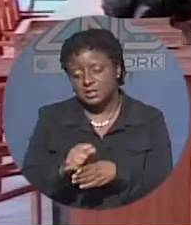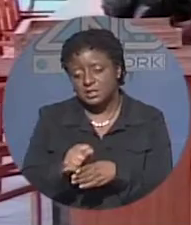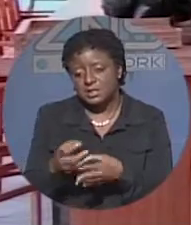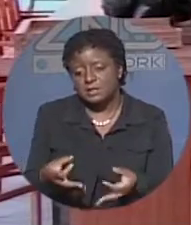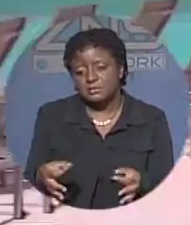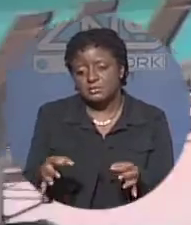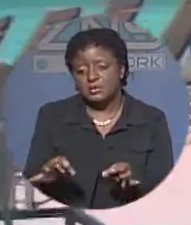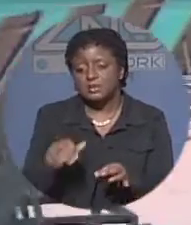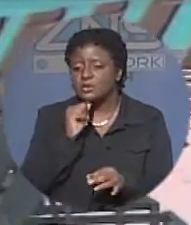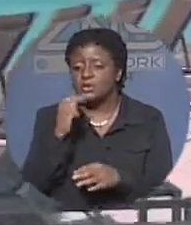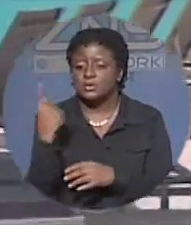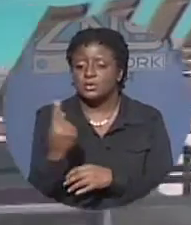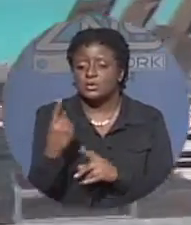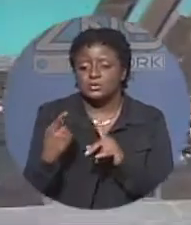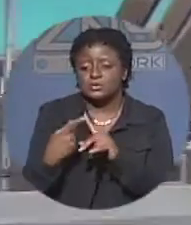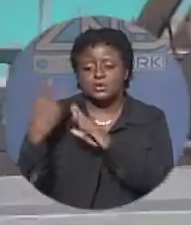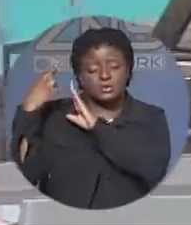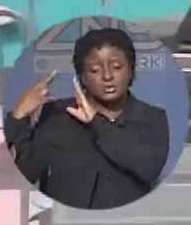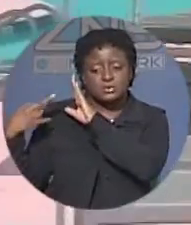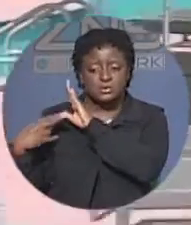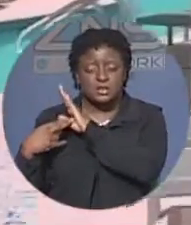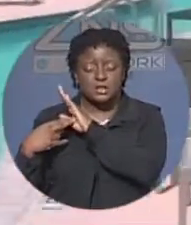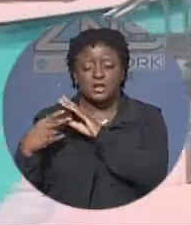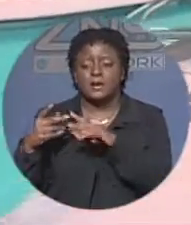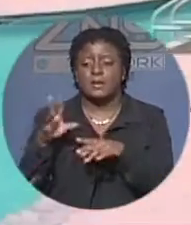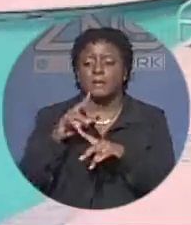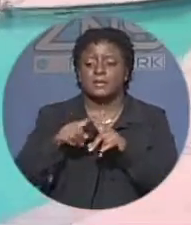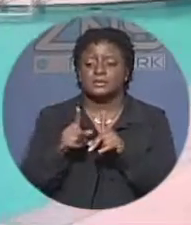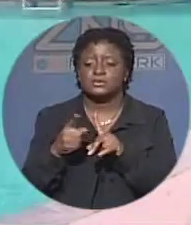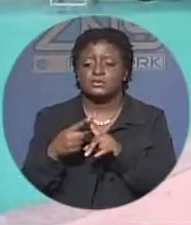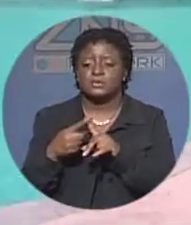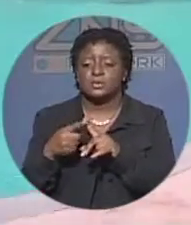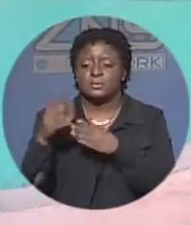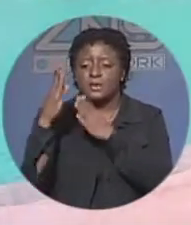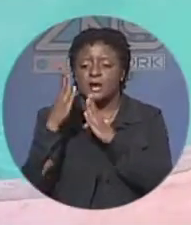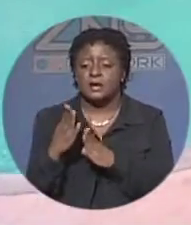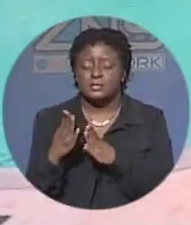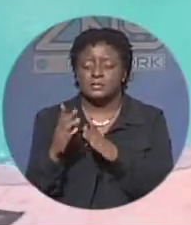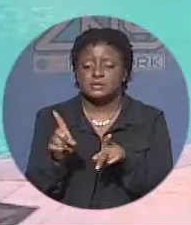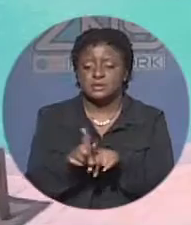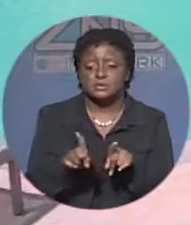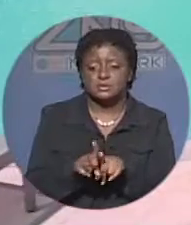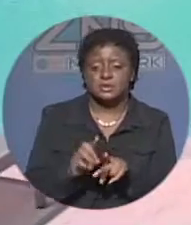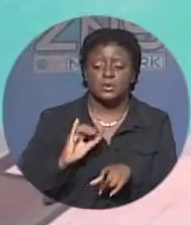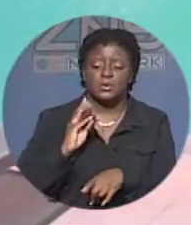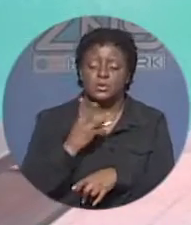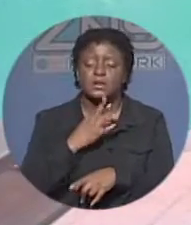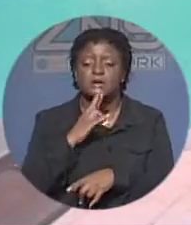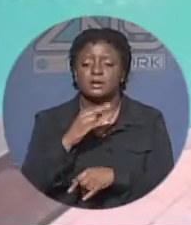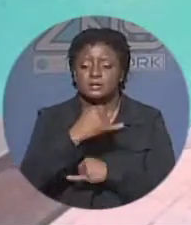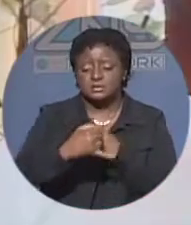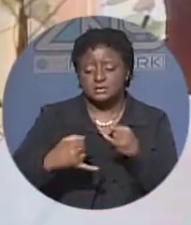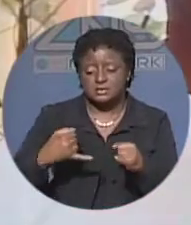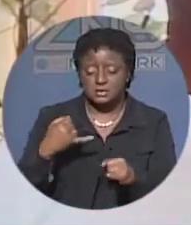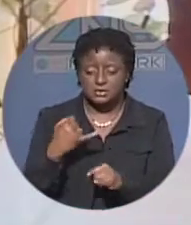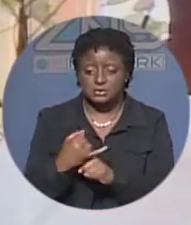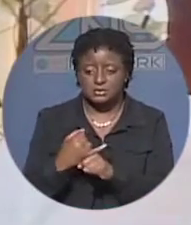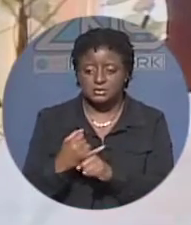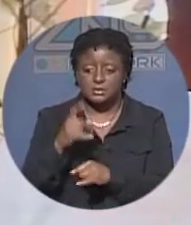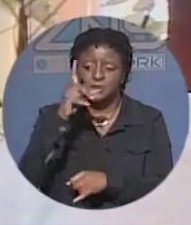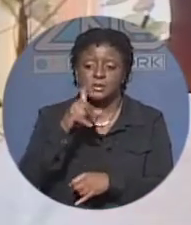bahamas as a whole tourism is our industry we're an international organization we have to reach international